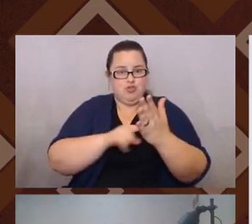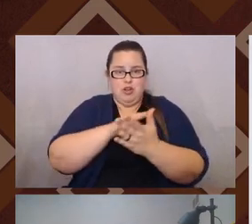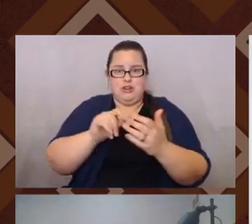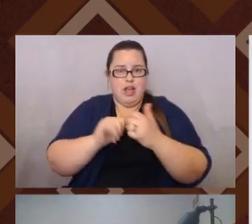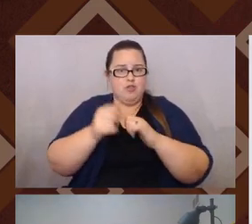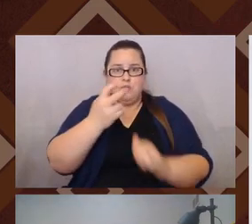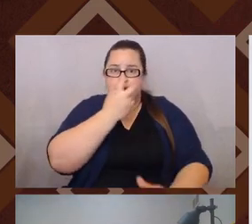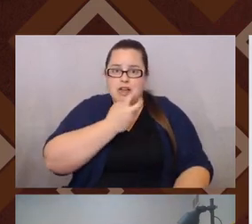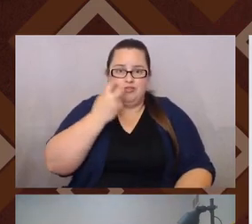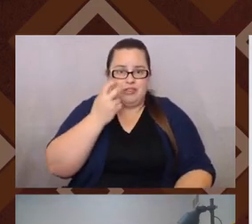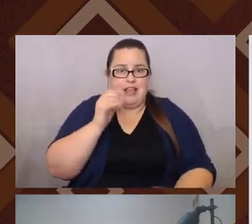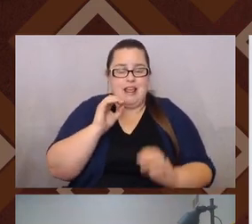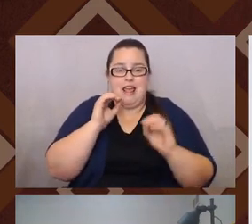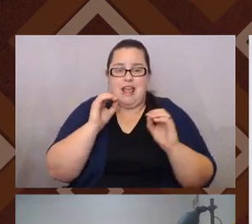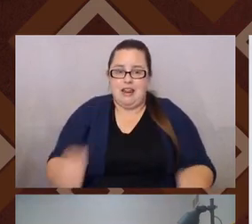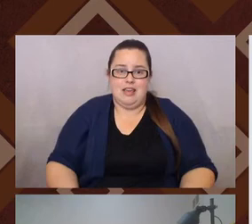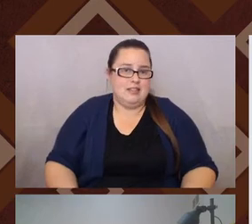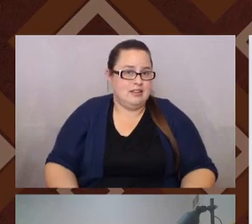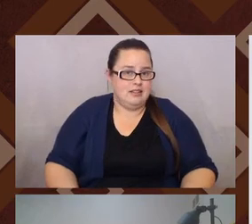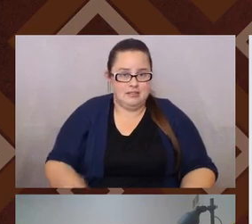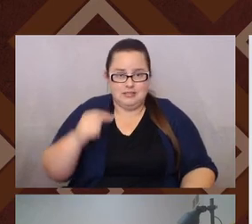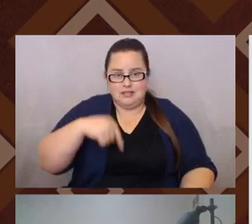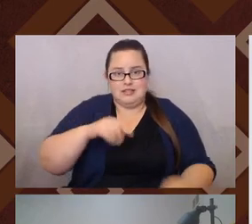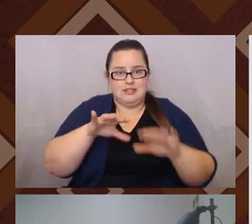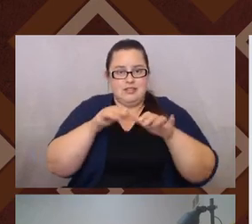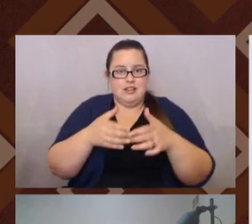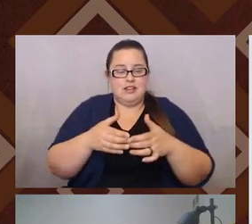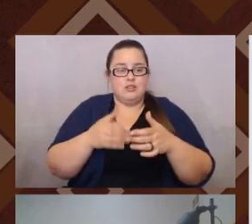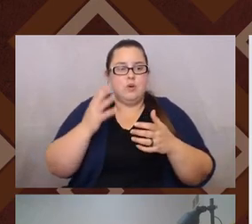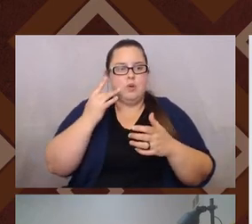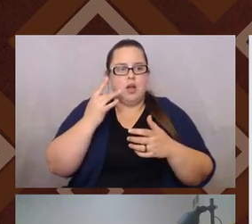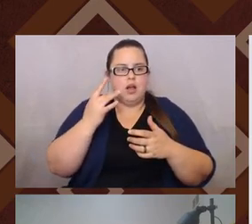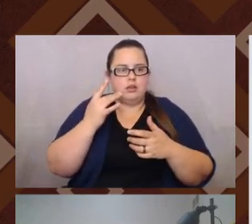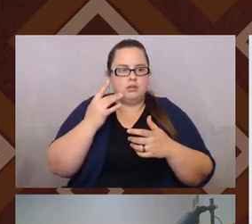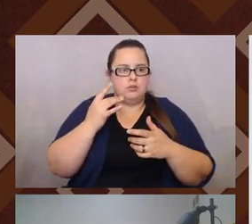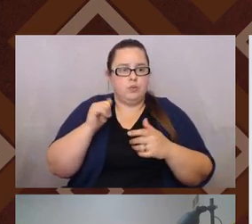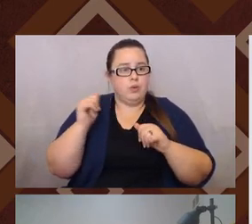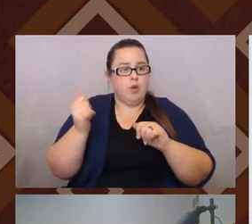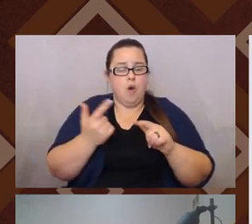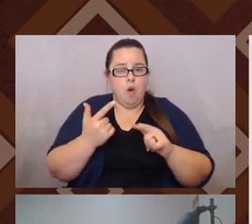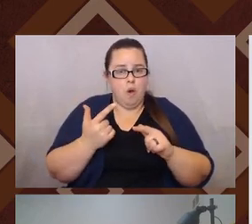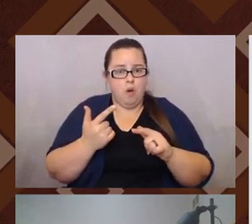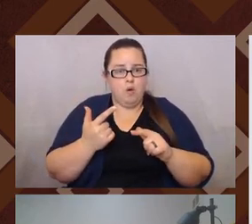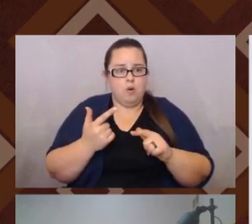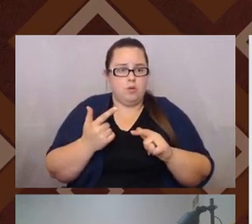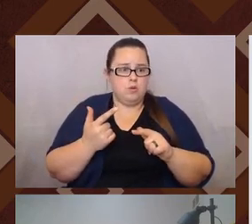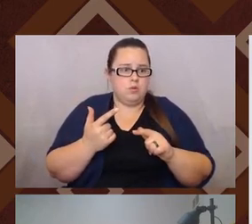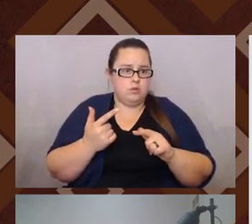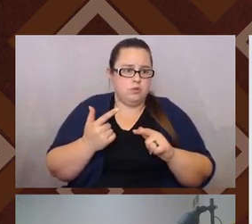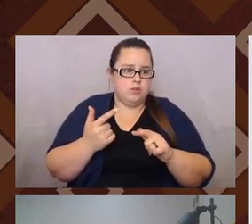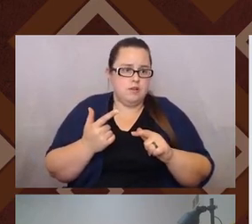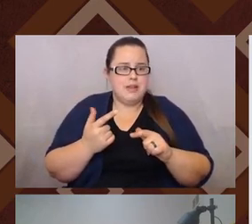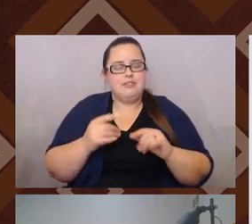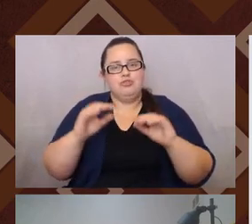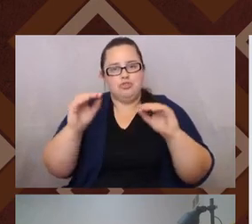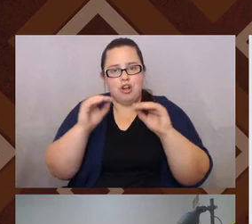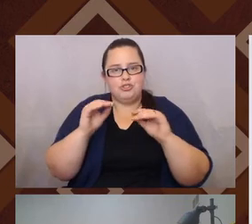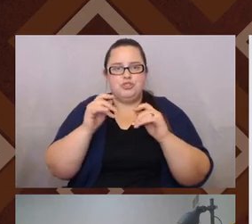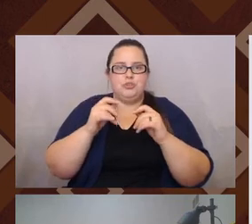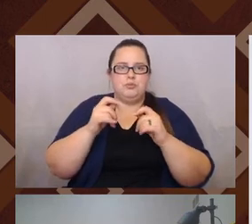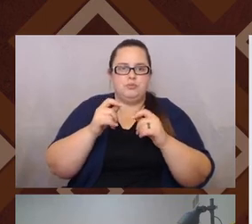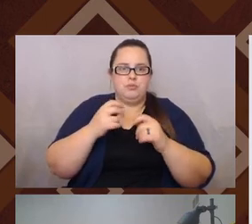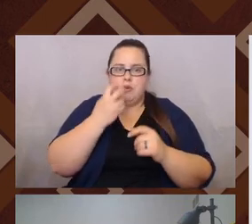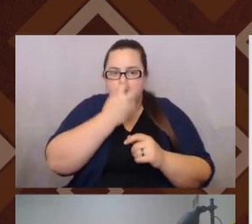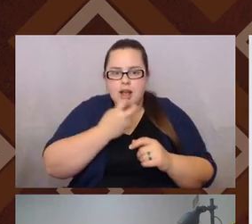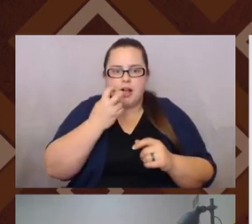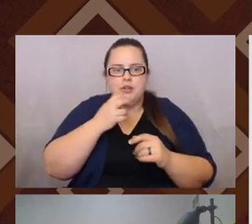this class. Um, because like we all in many ways have been worked to pronounce and move our tongues and